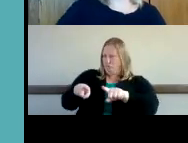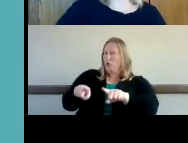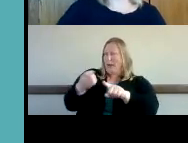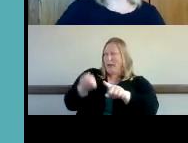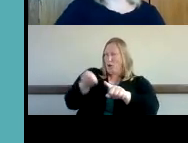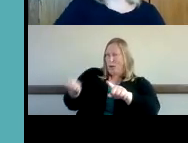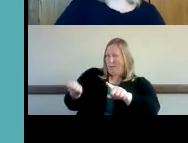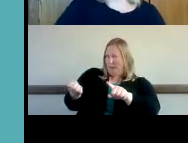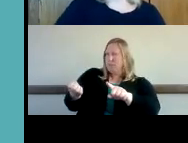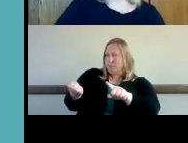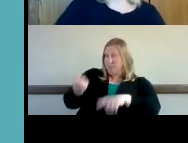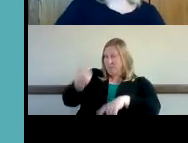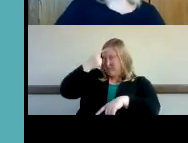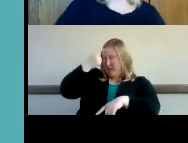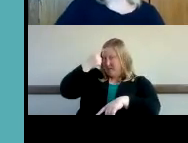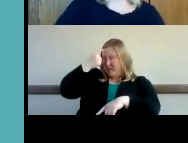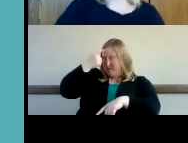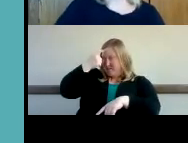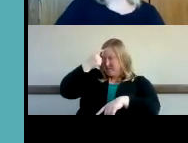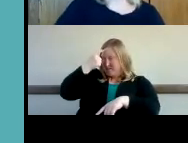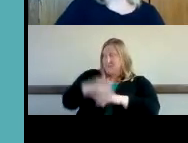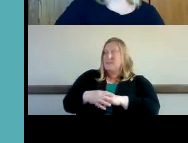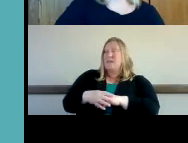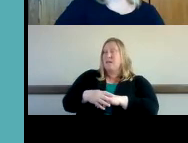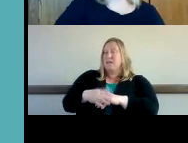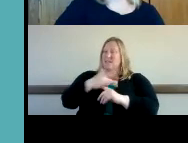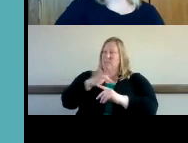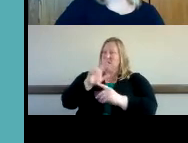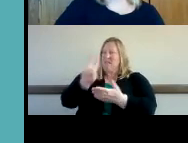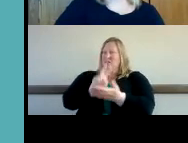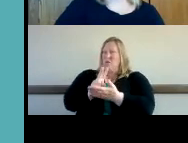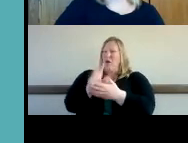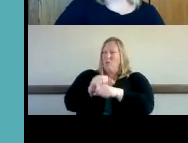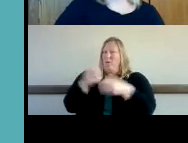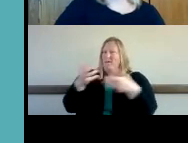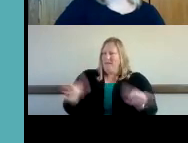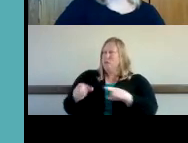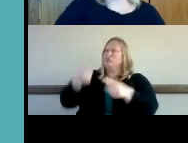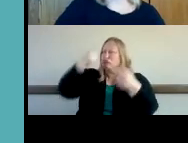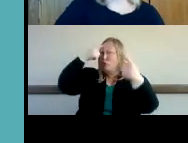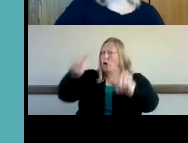makes the most sense they may not start that way but usually by the end they are in agreement about the equipment